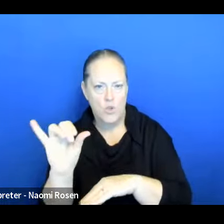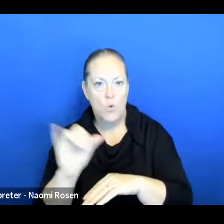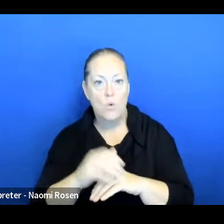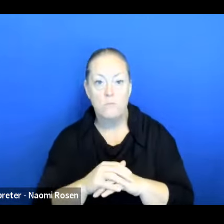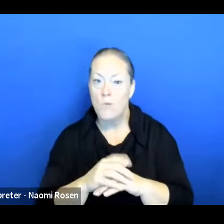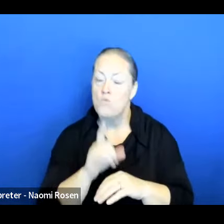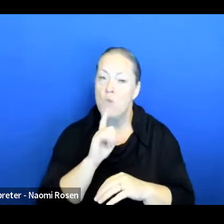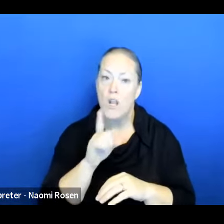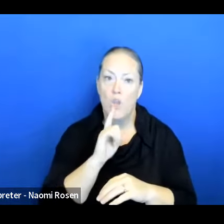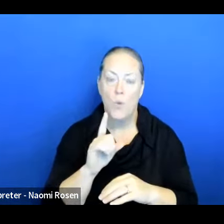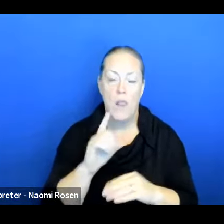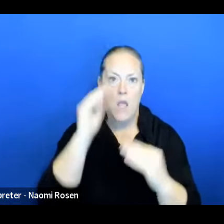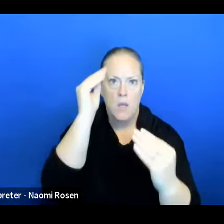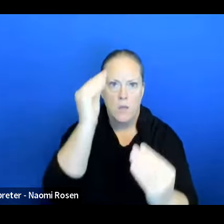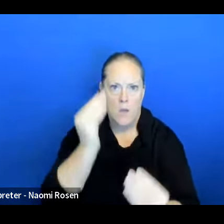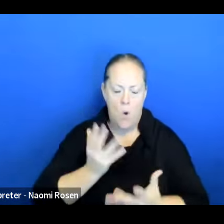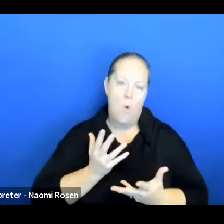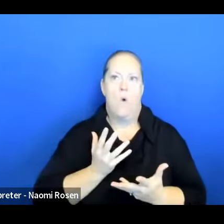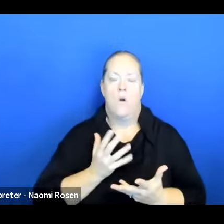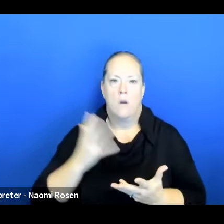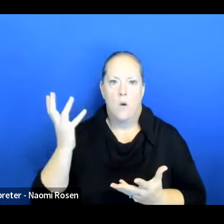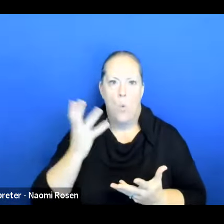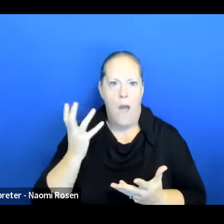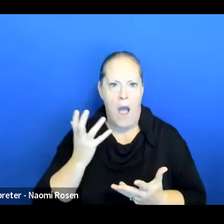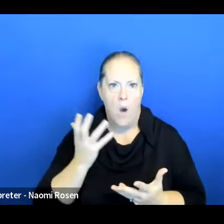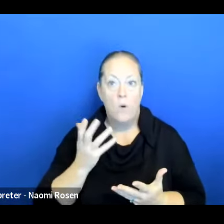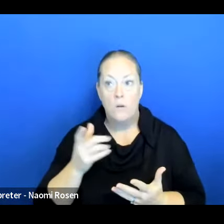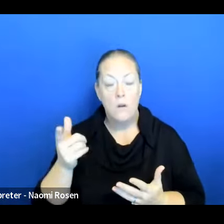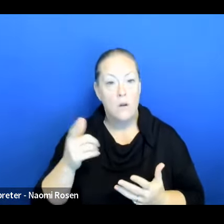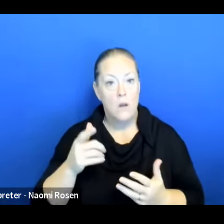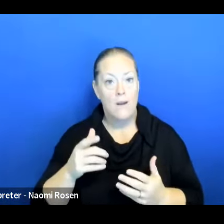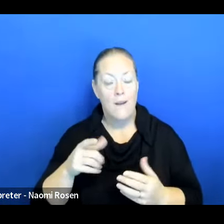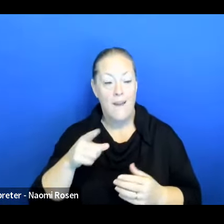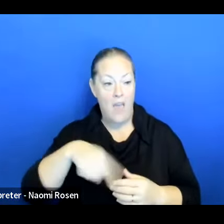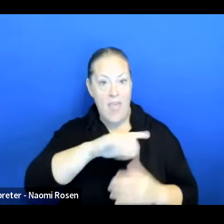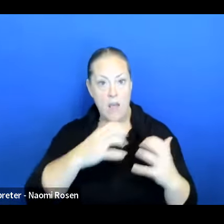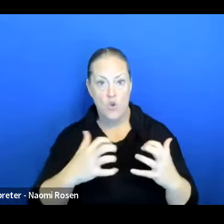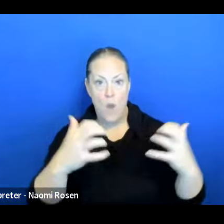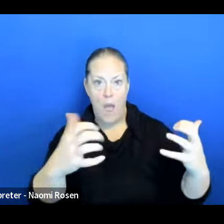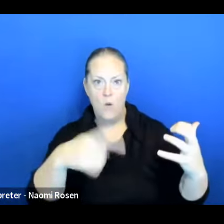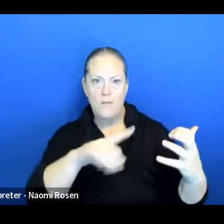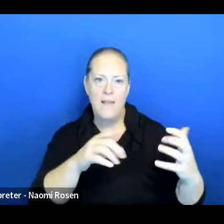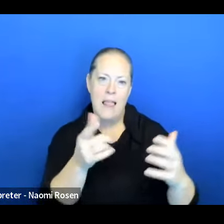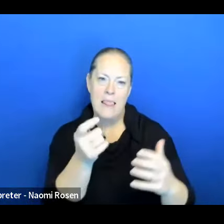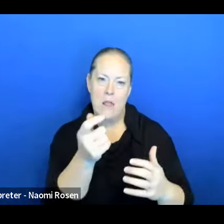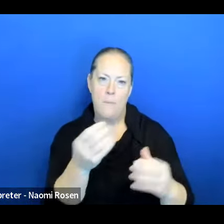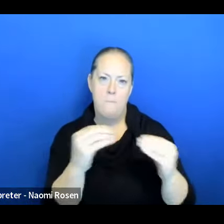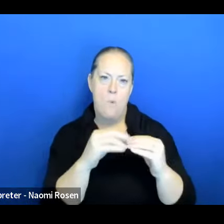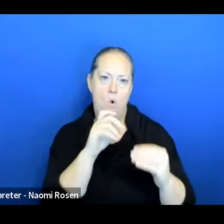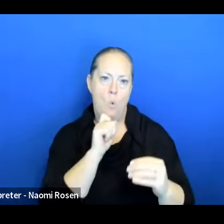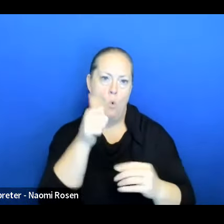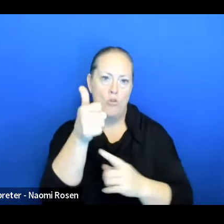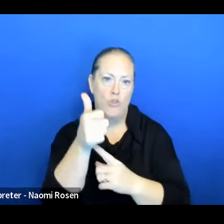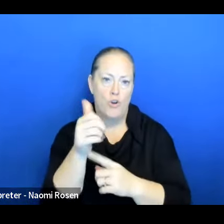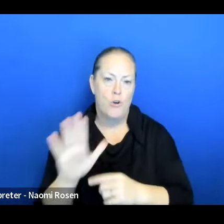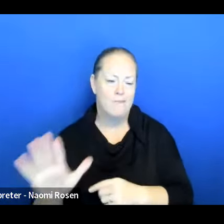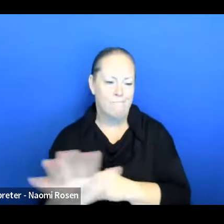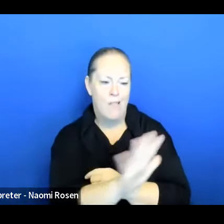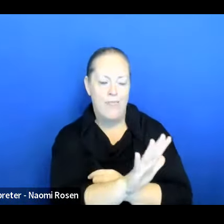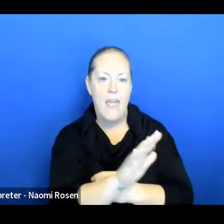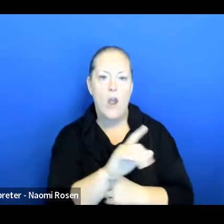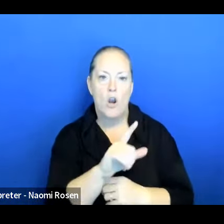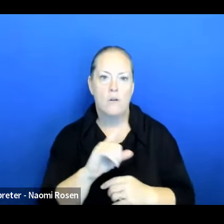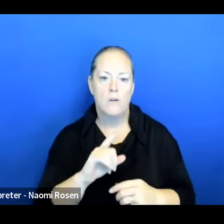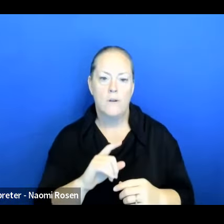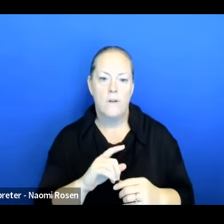informative session. And the crowd, like I mentioned before was a little bit on the older gap. So their acts, you know, the way that they